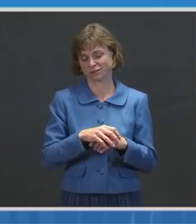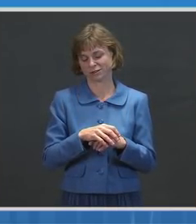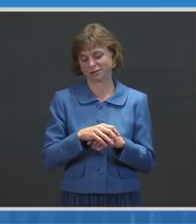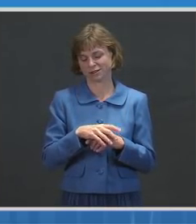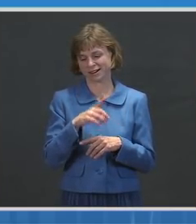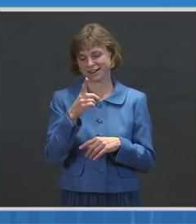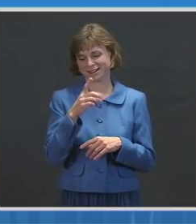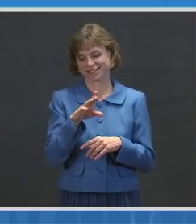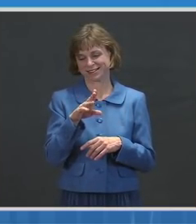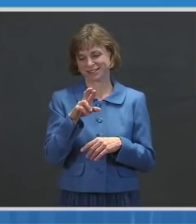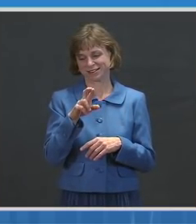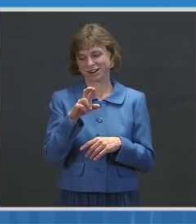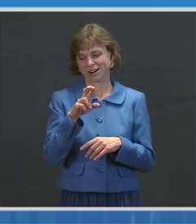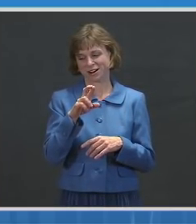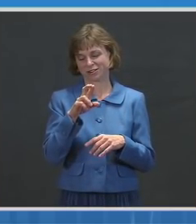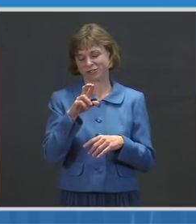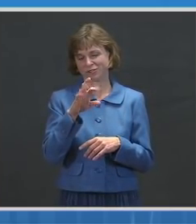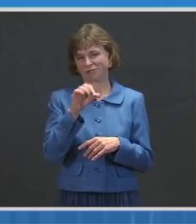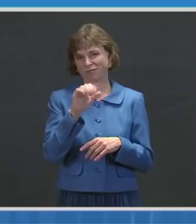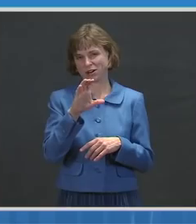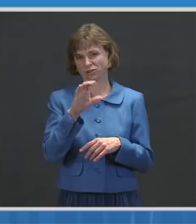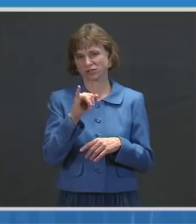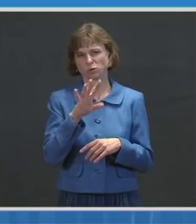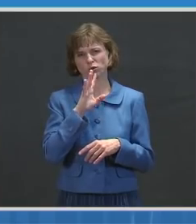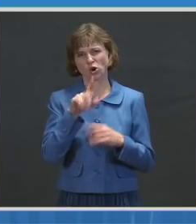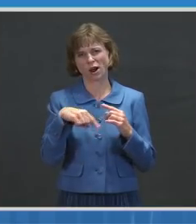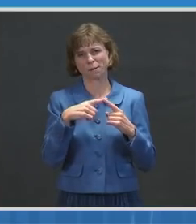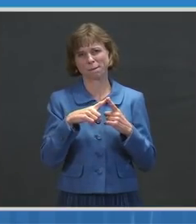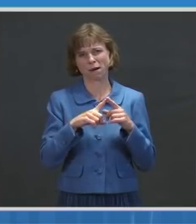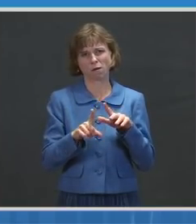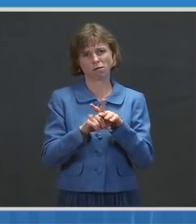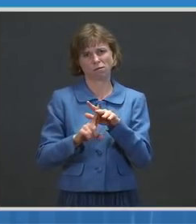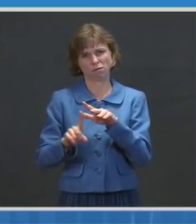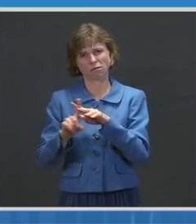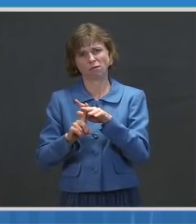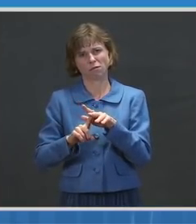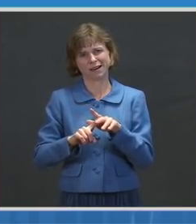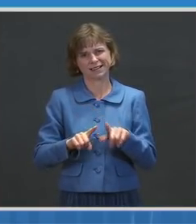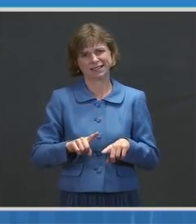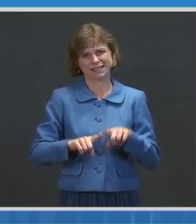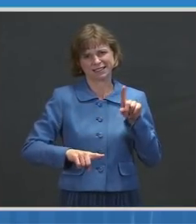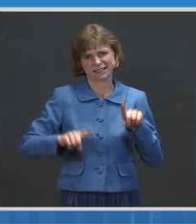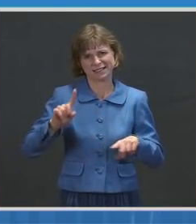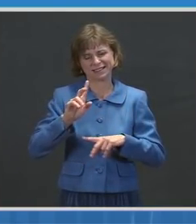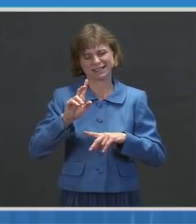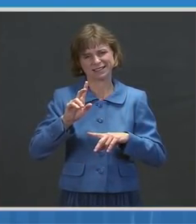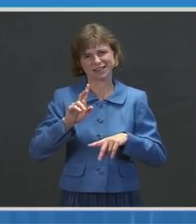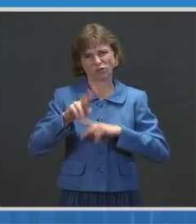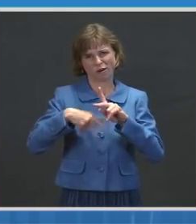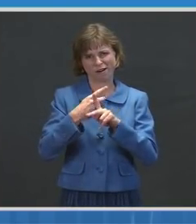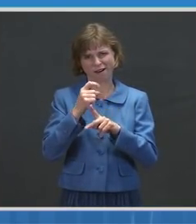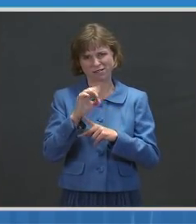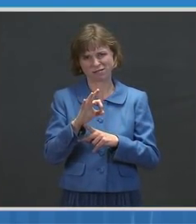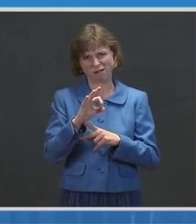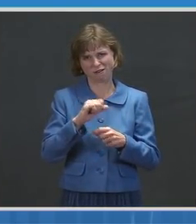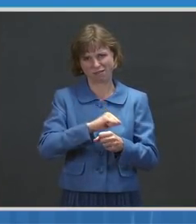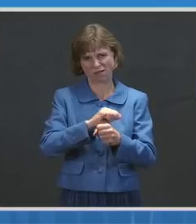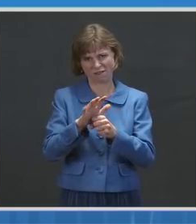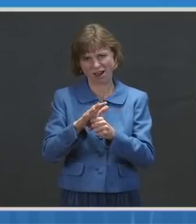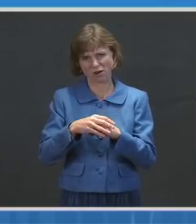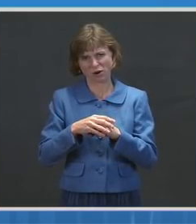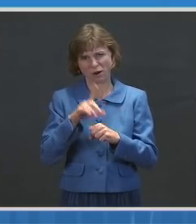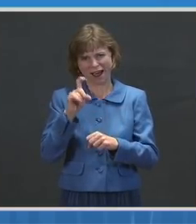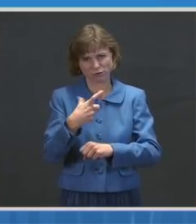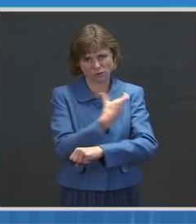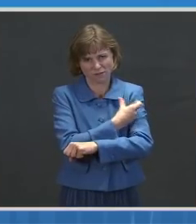the mutant varieties of this virus. And we are stressing that we need to get as many vaccinated as possible. Now, when I speak